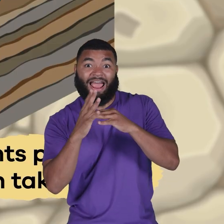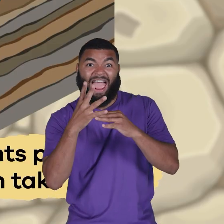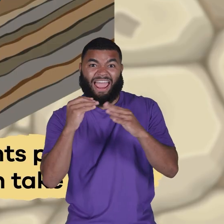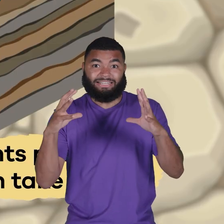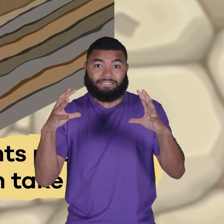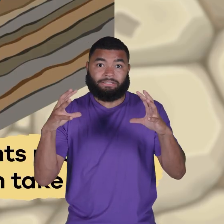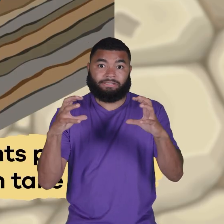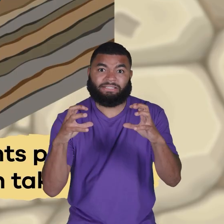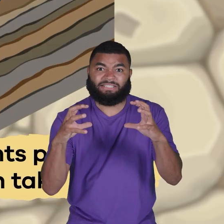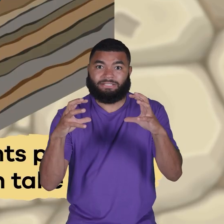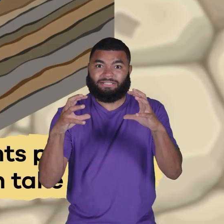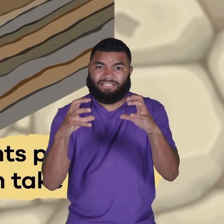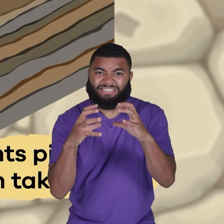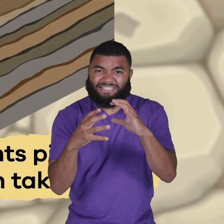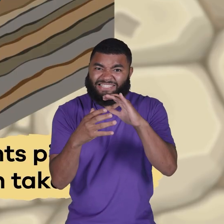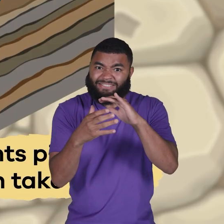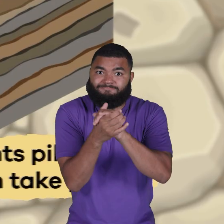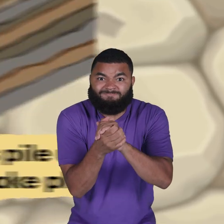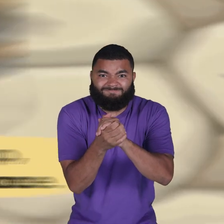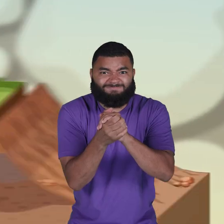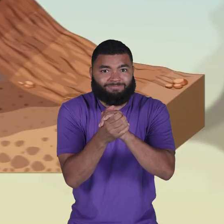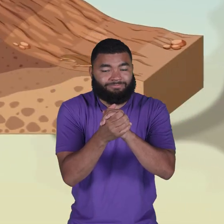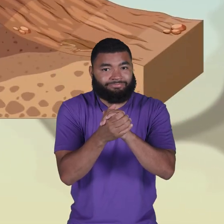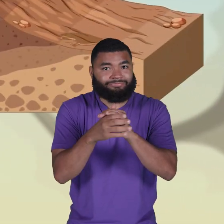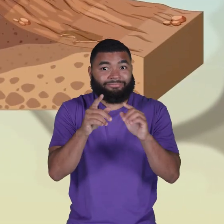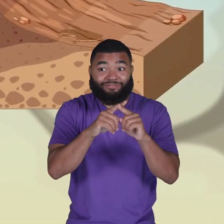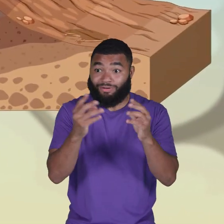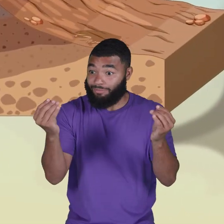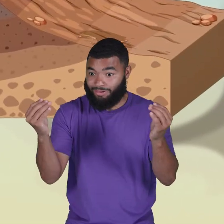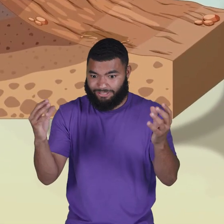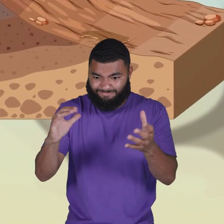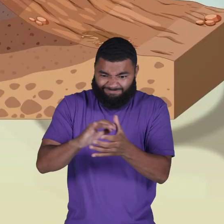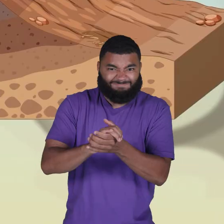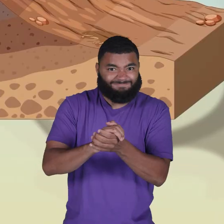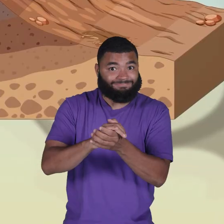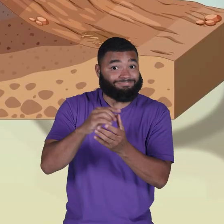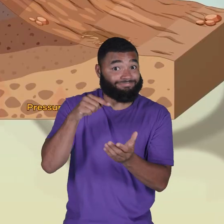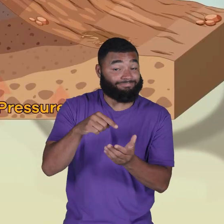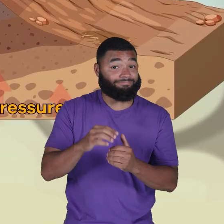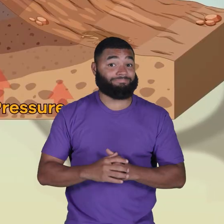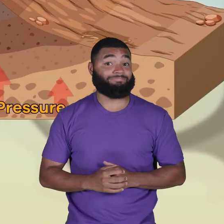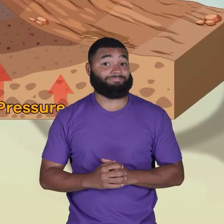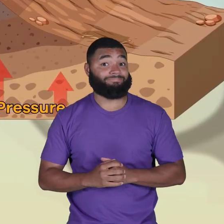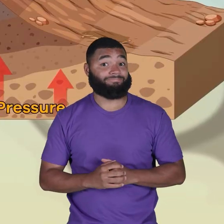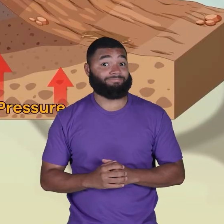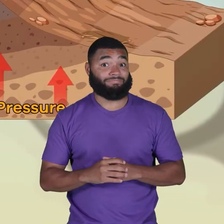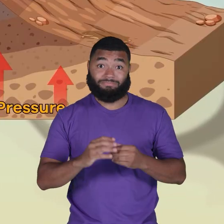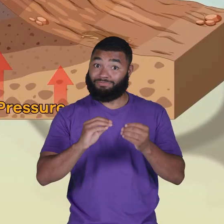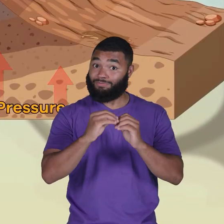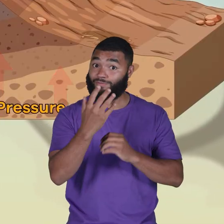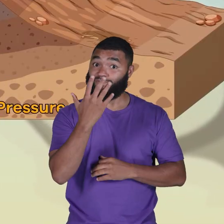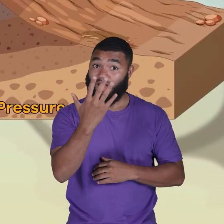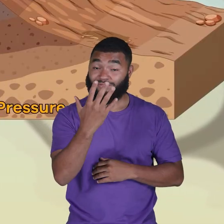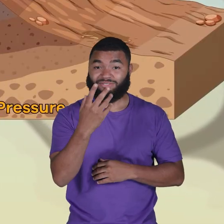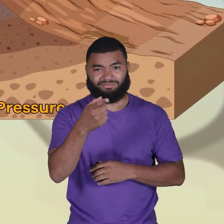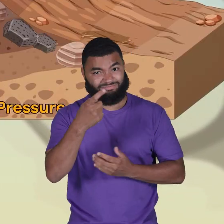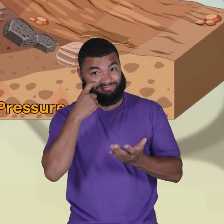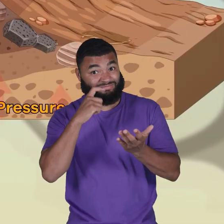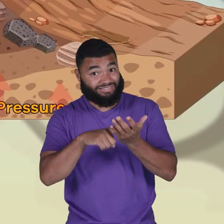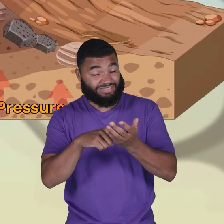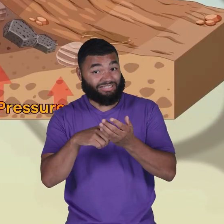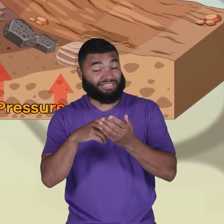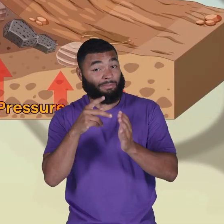and cementation take place. 5. After a long time period of pressure and heat,